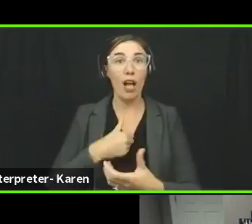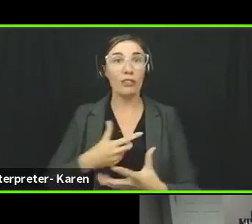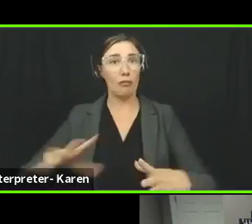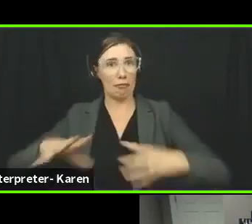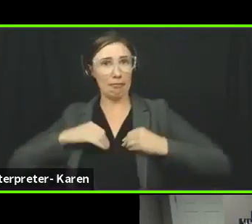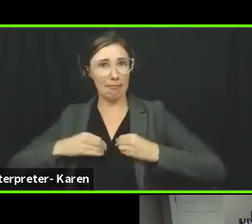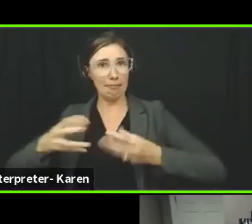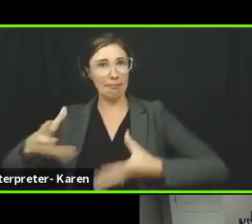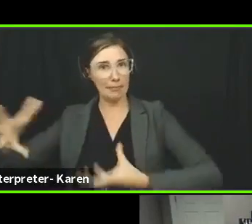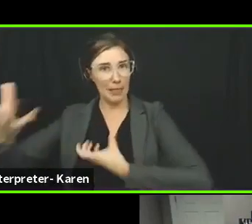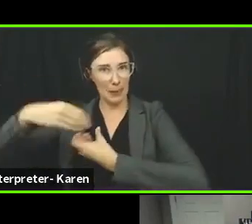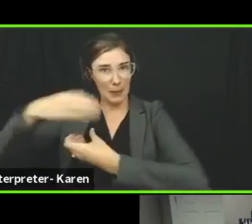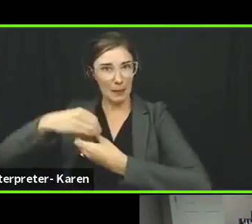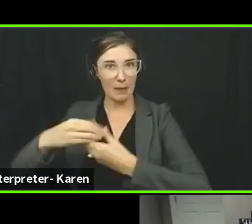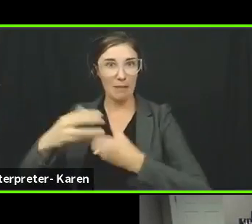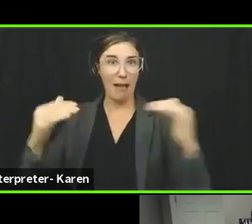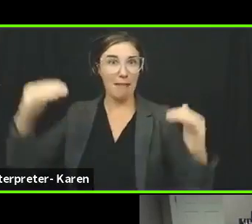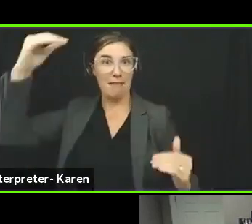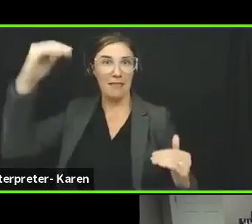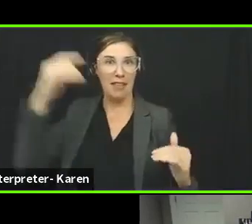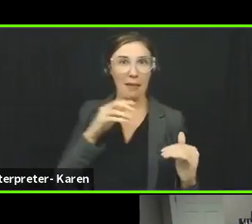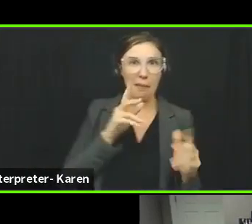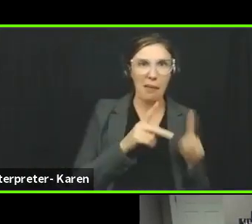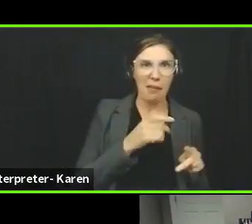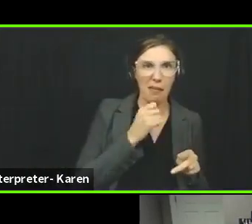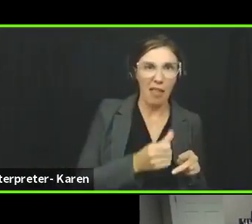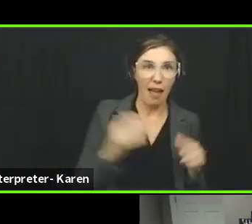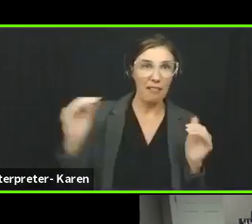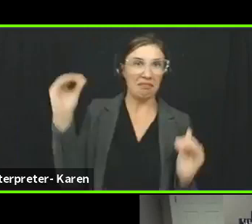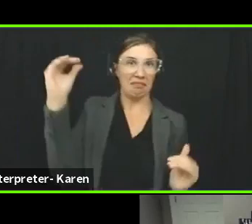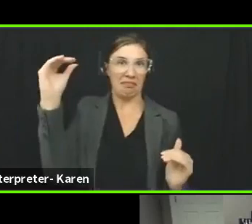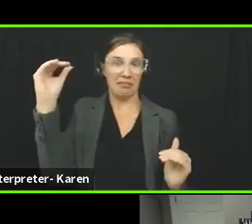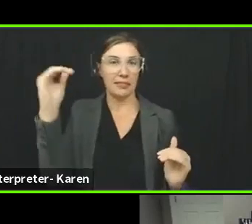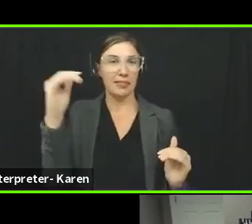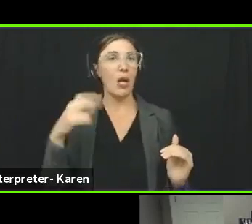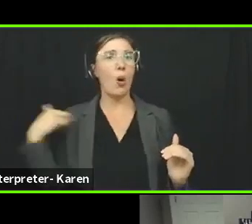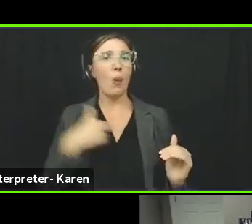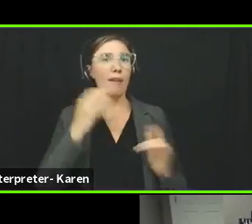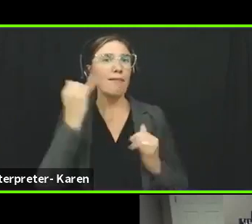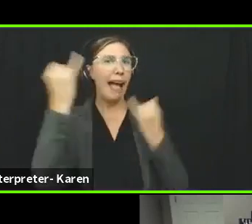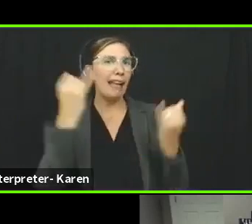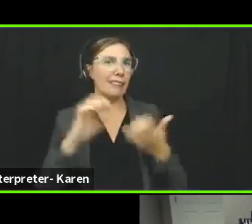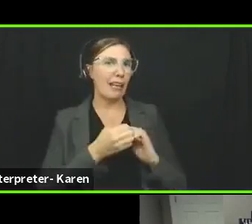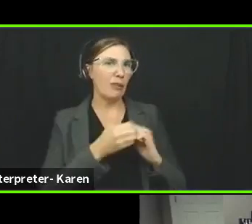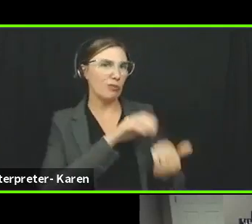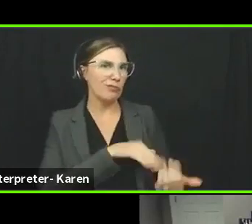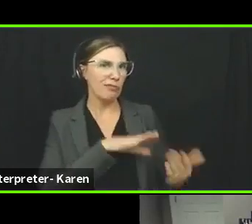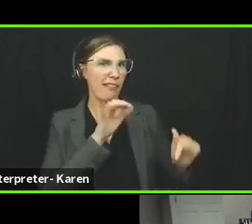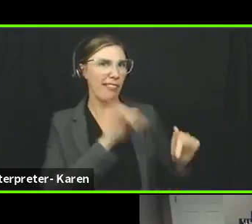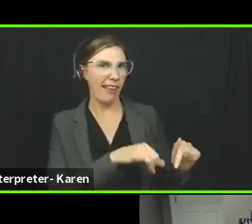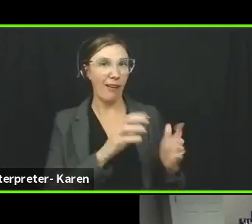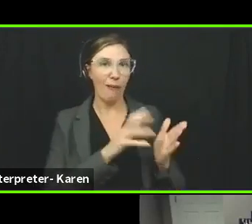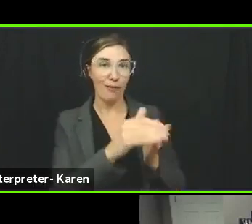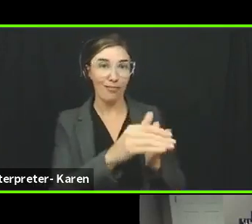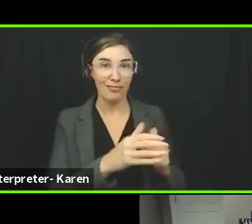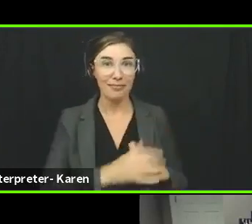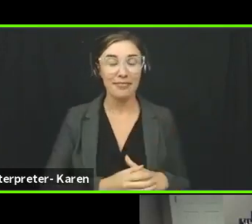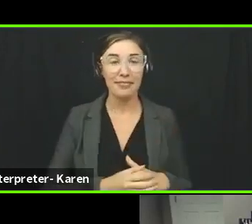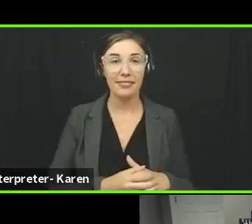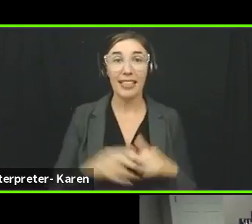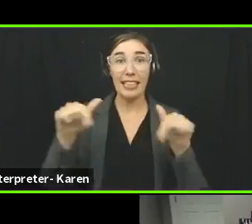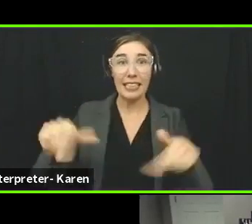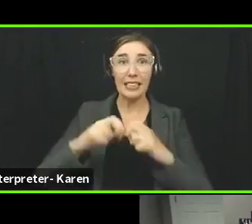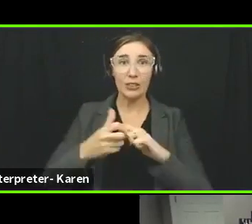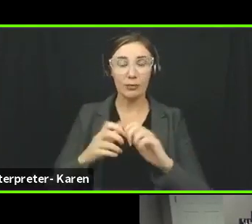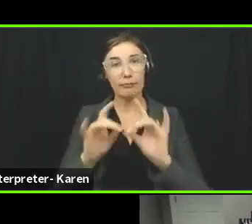coming up with ways to combat it all the time. This is an issue that is obviously important to me